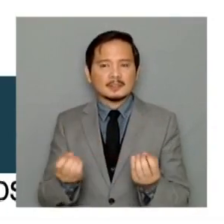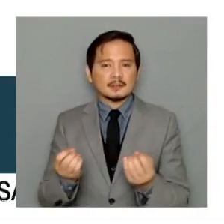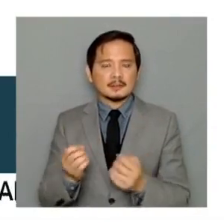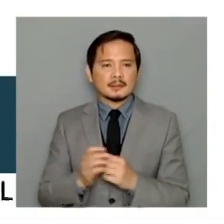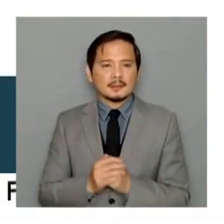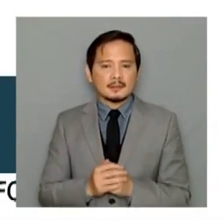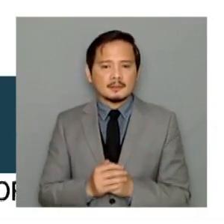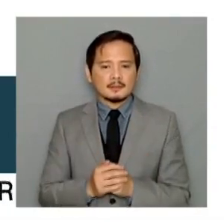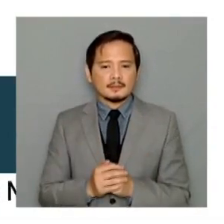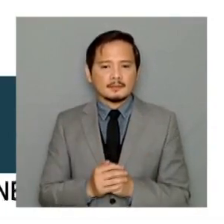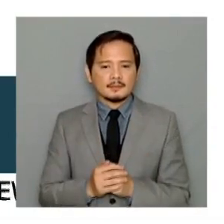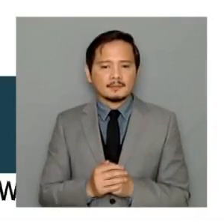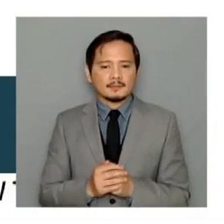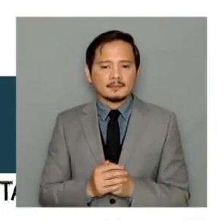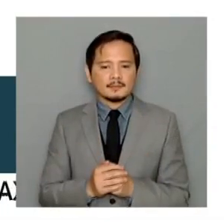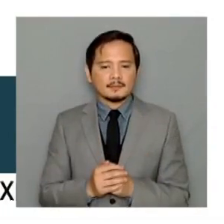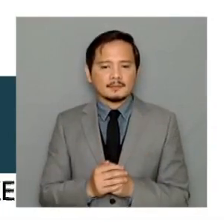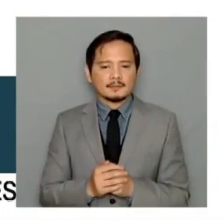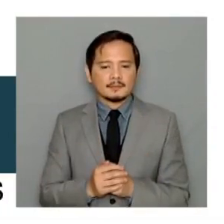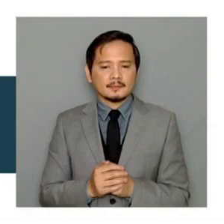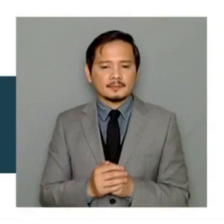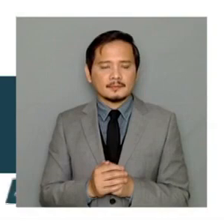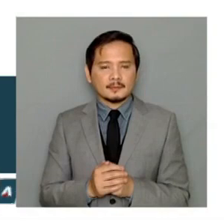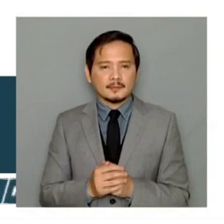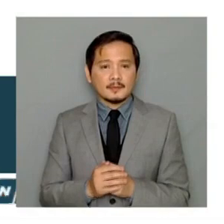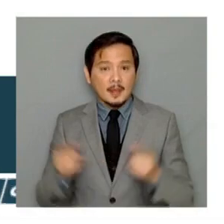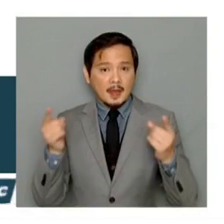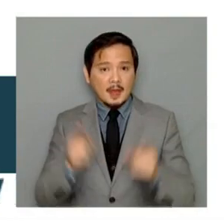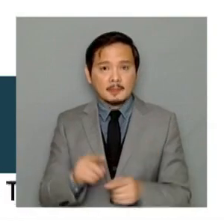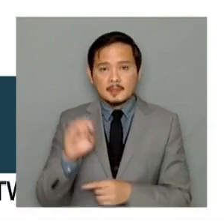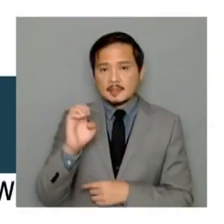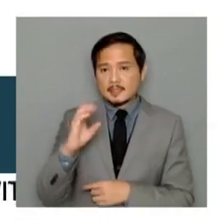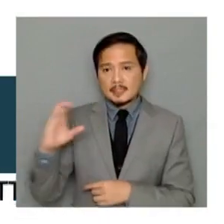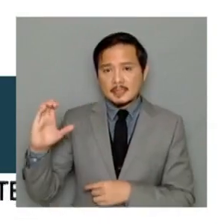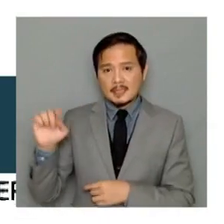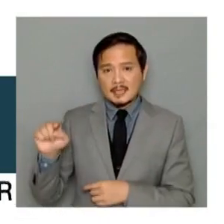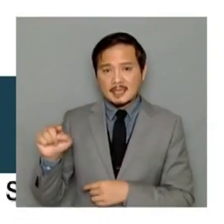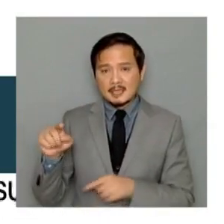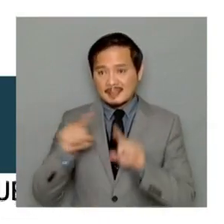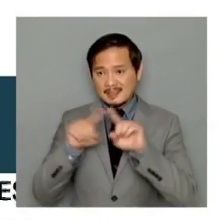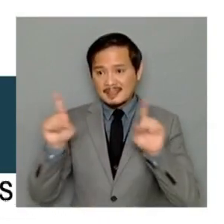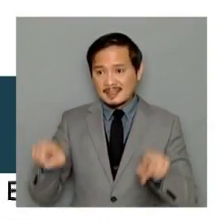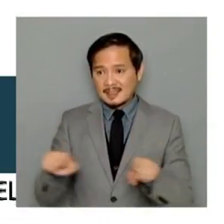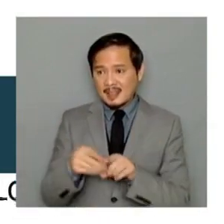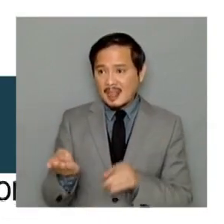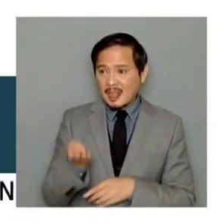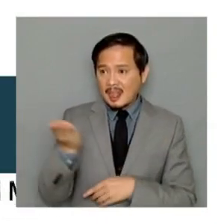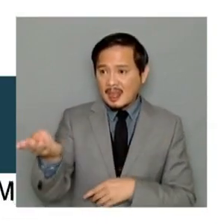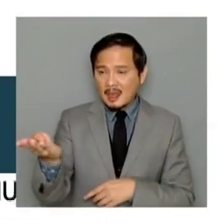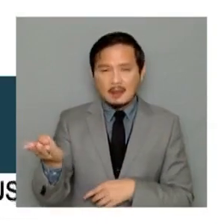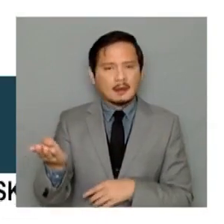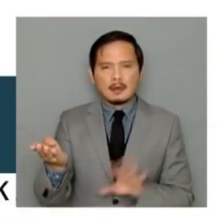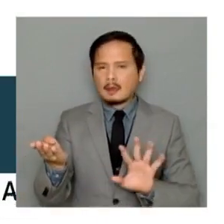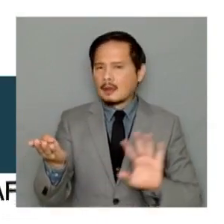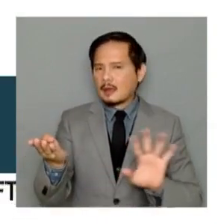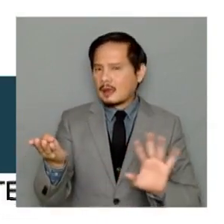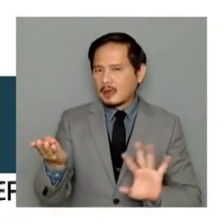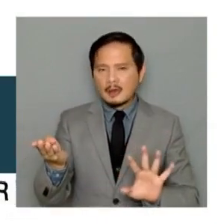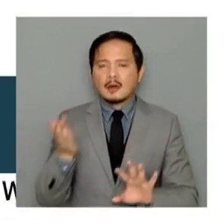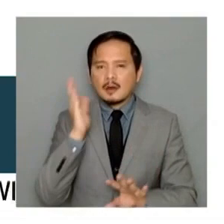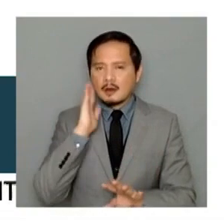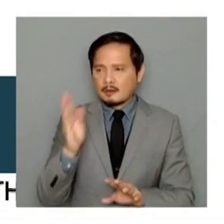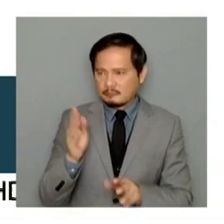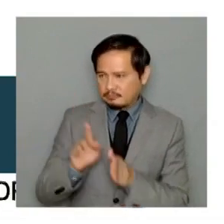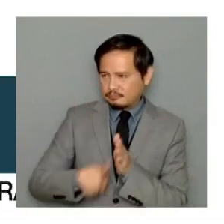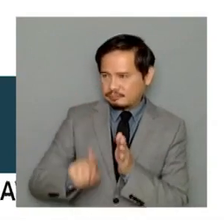ECCs, which should not have been issued in the first place. And, of course, due process, like people's